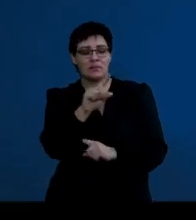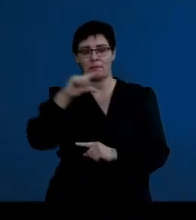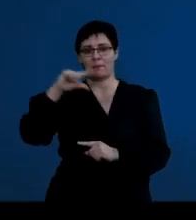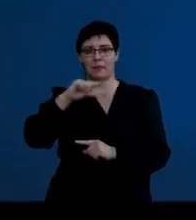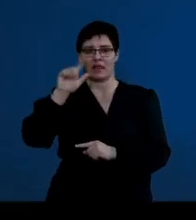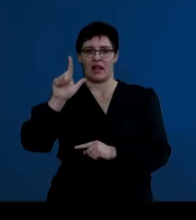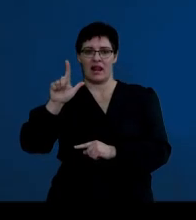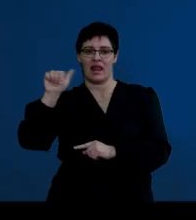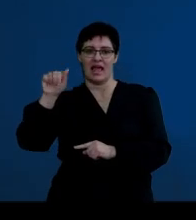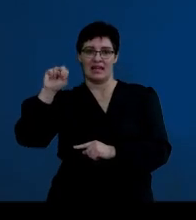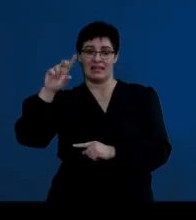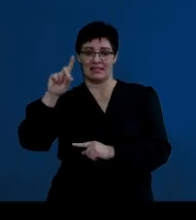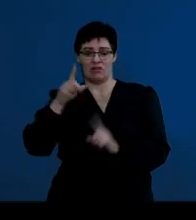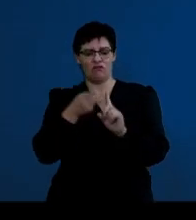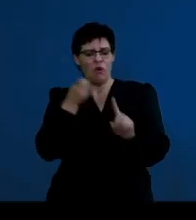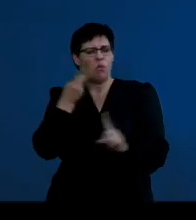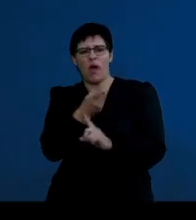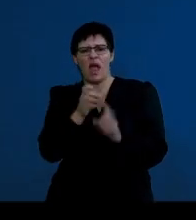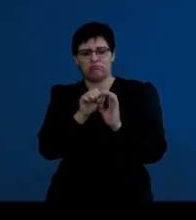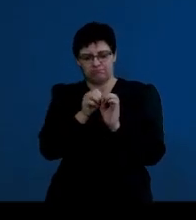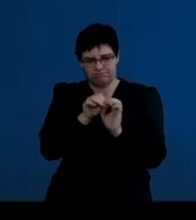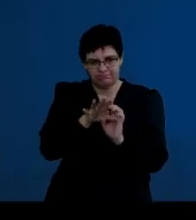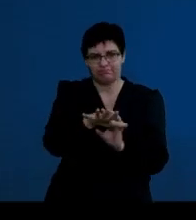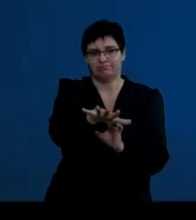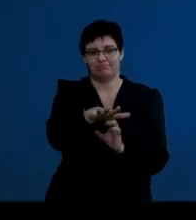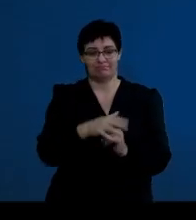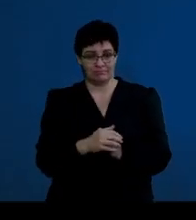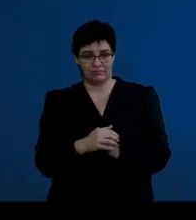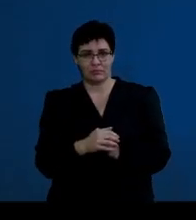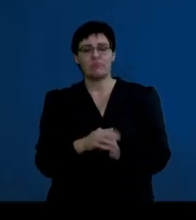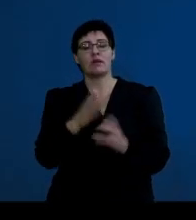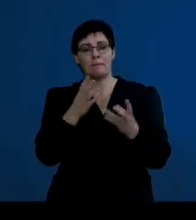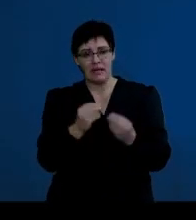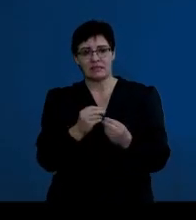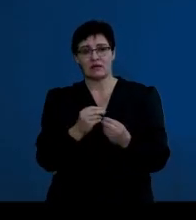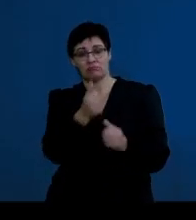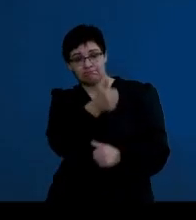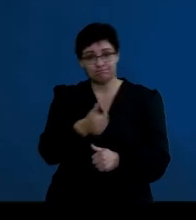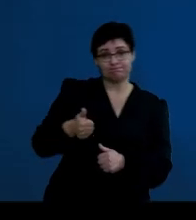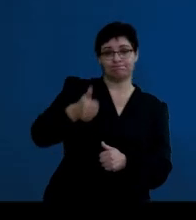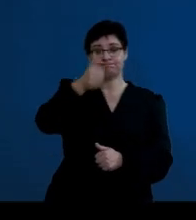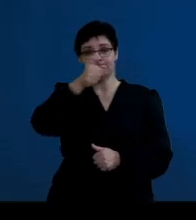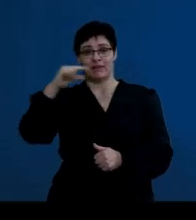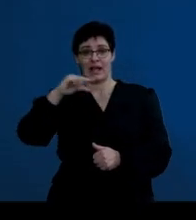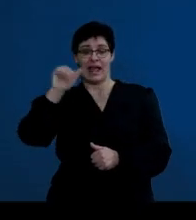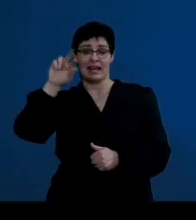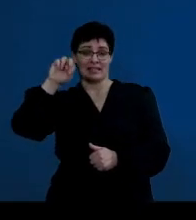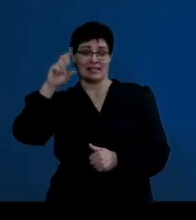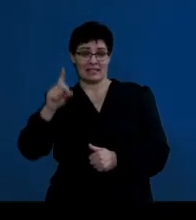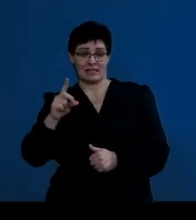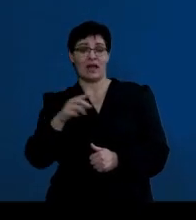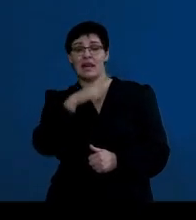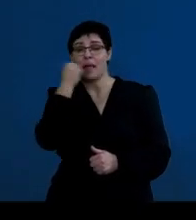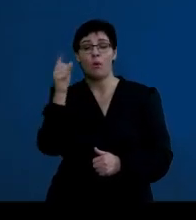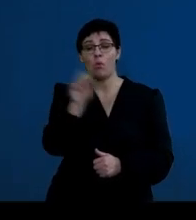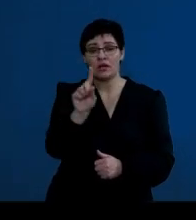released from. And we know that there's a significant master gland that we've referred to in the endocrine system, which is called the